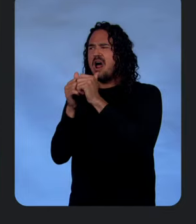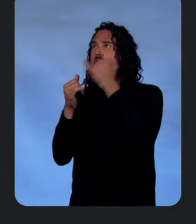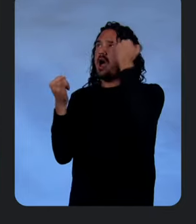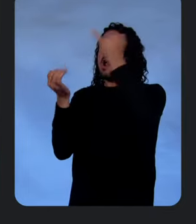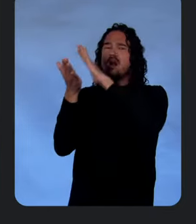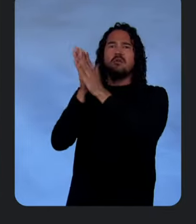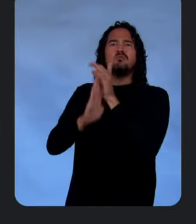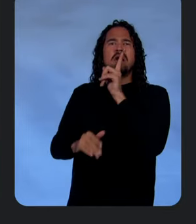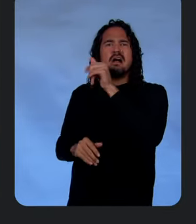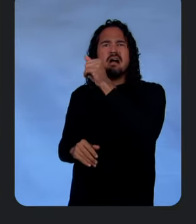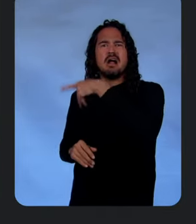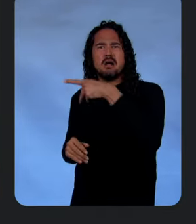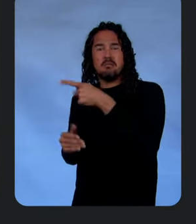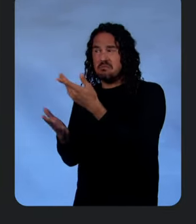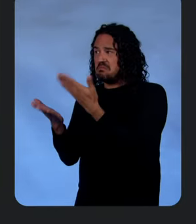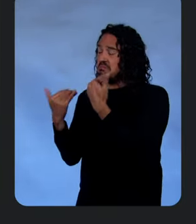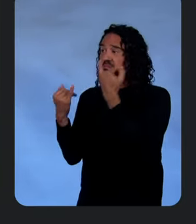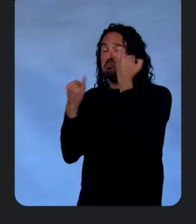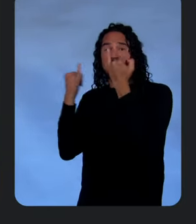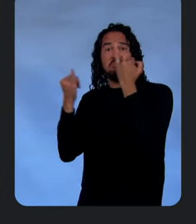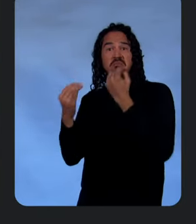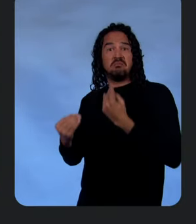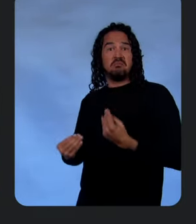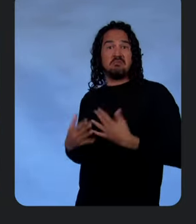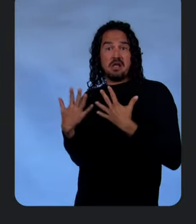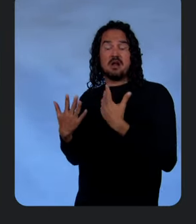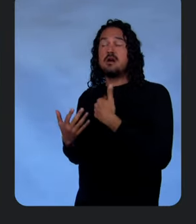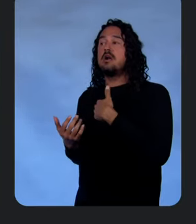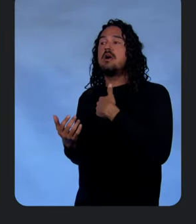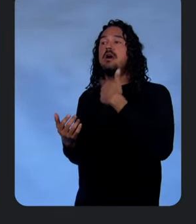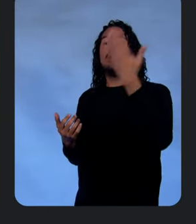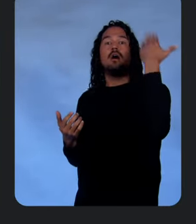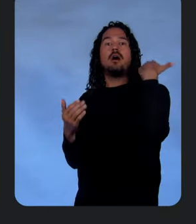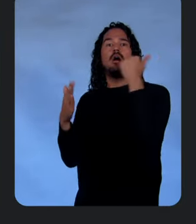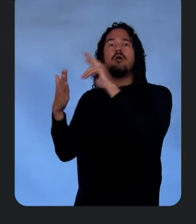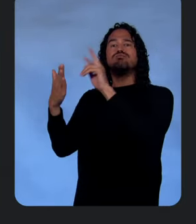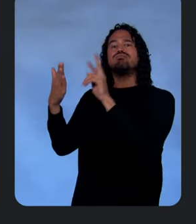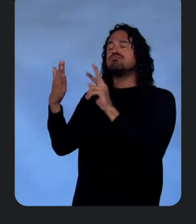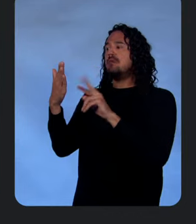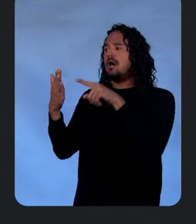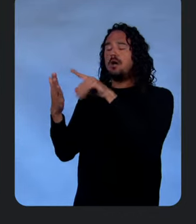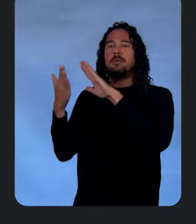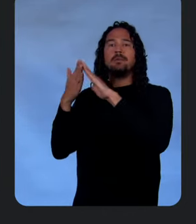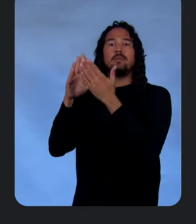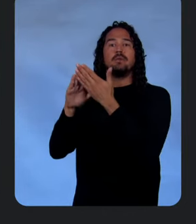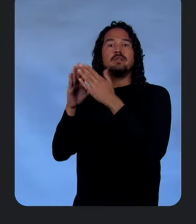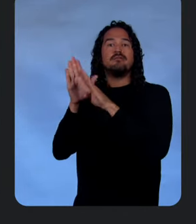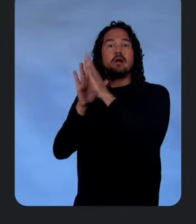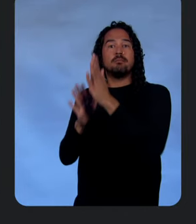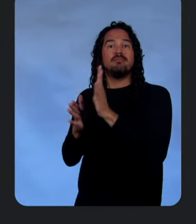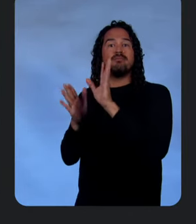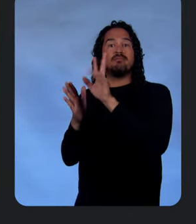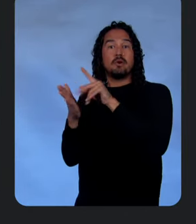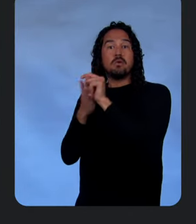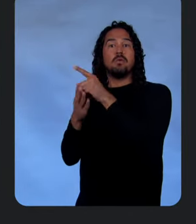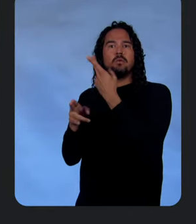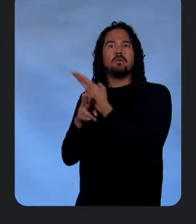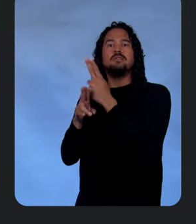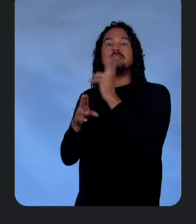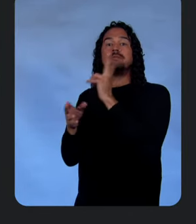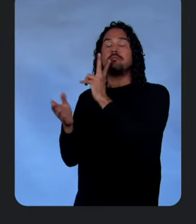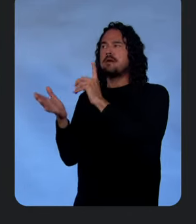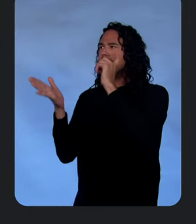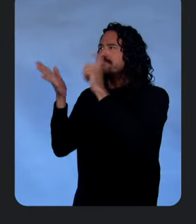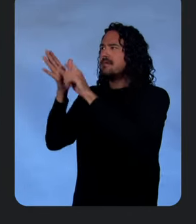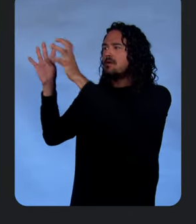let's create some inspiration. I was inspired by a developer community video that used Gemini to identify and categorize a